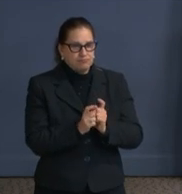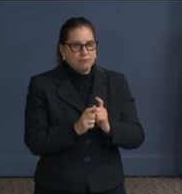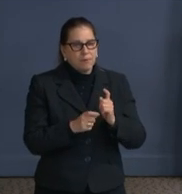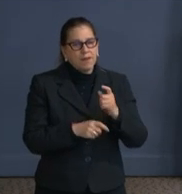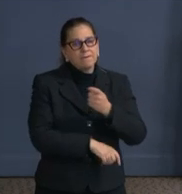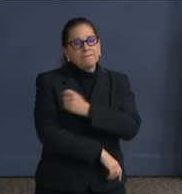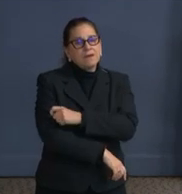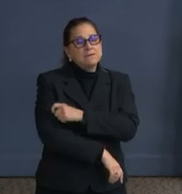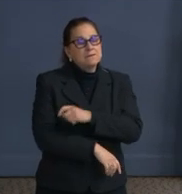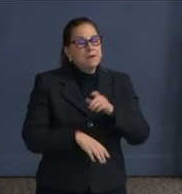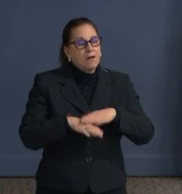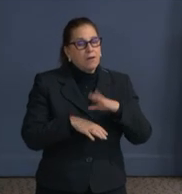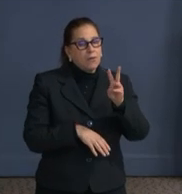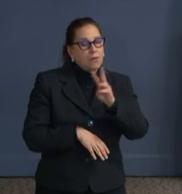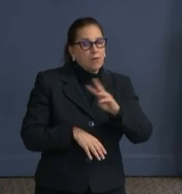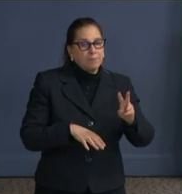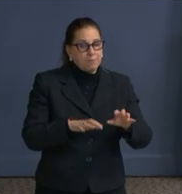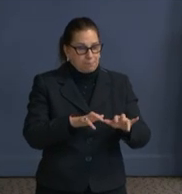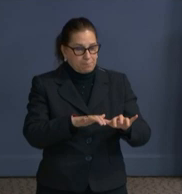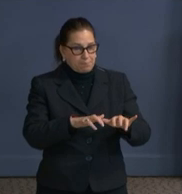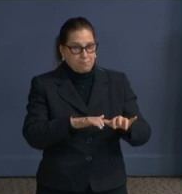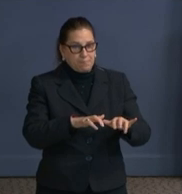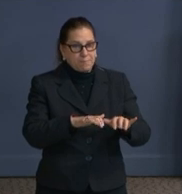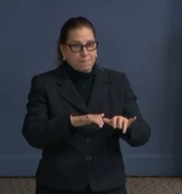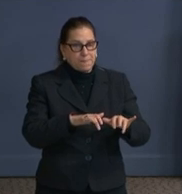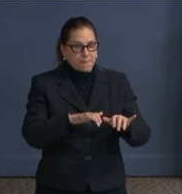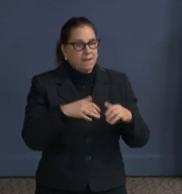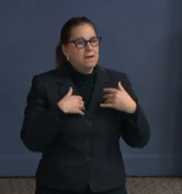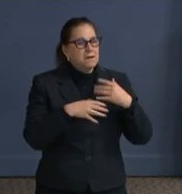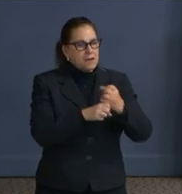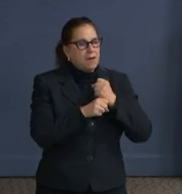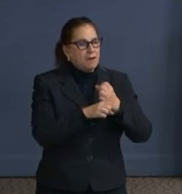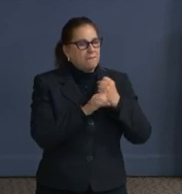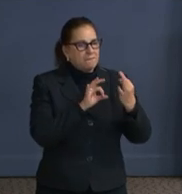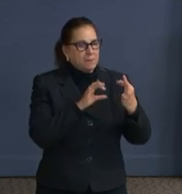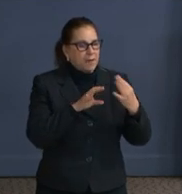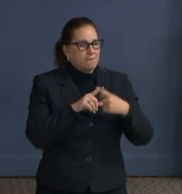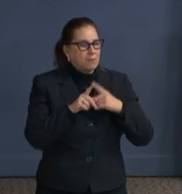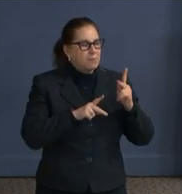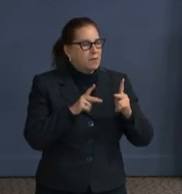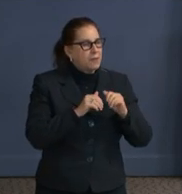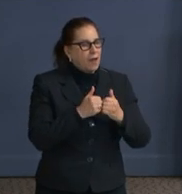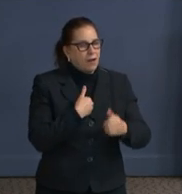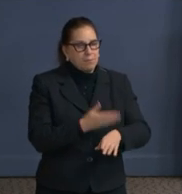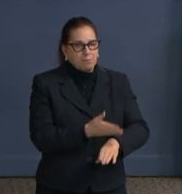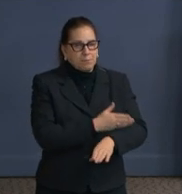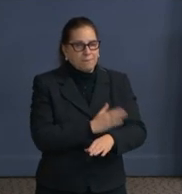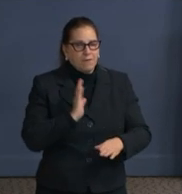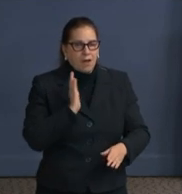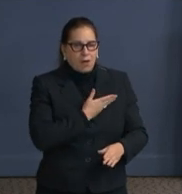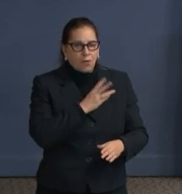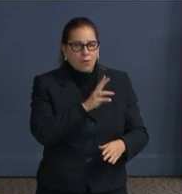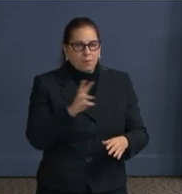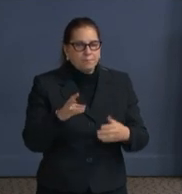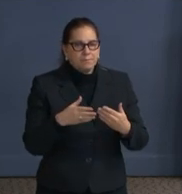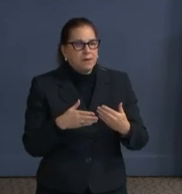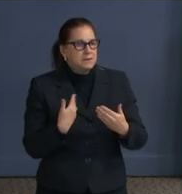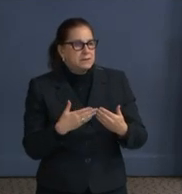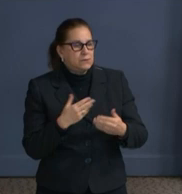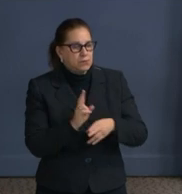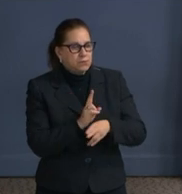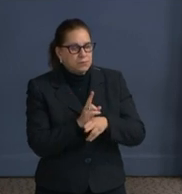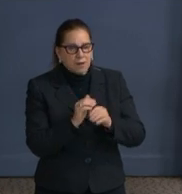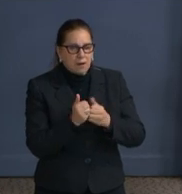.gov's portal based on feedback that we received to make the portal easier to use. And